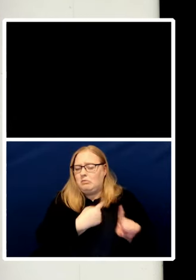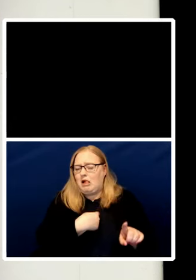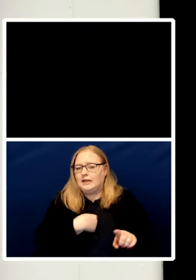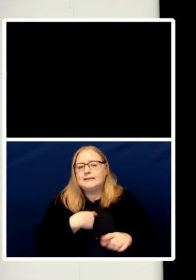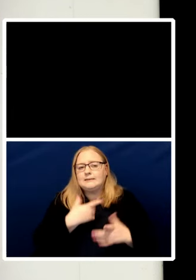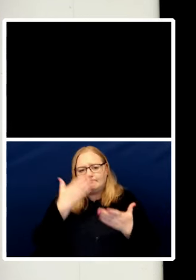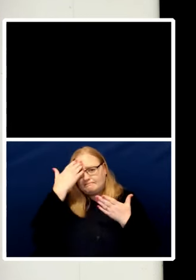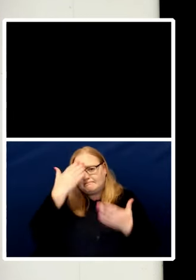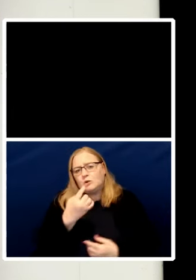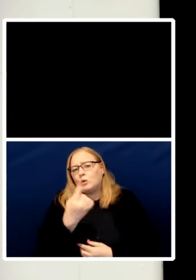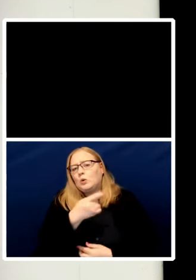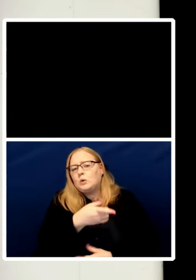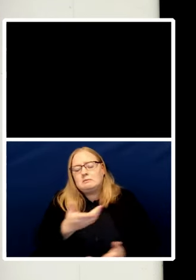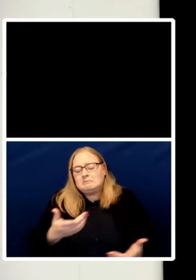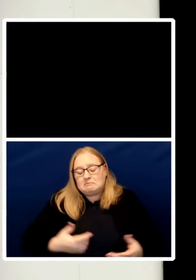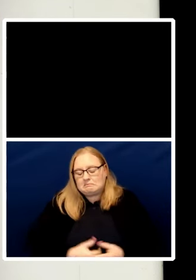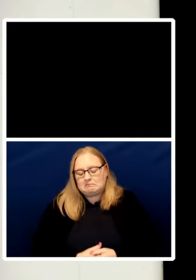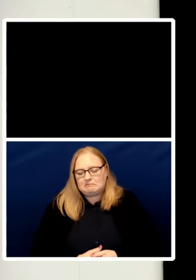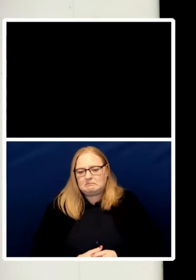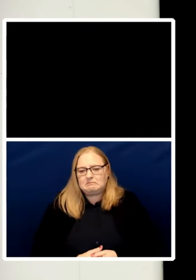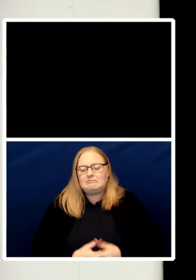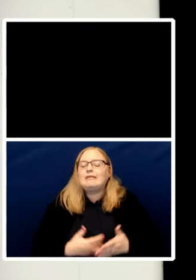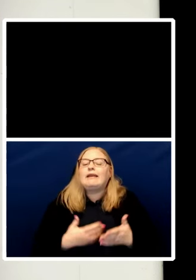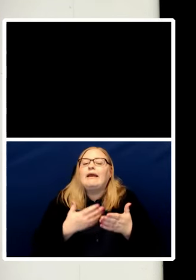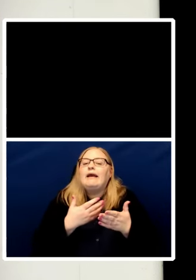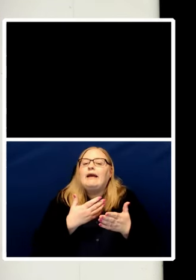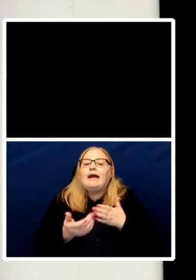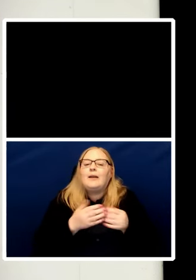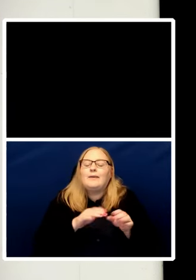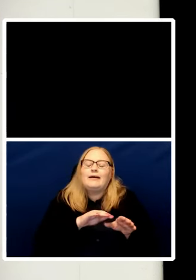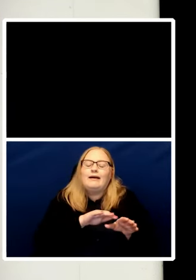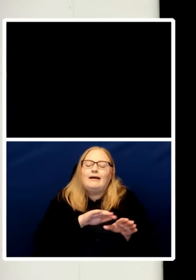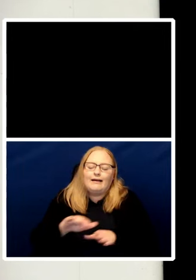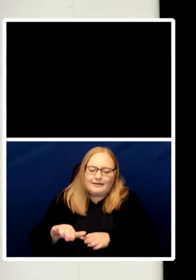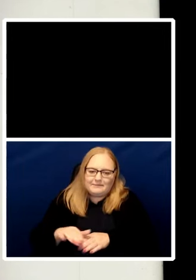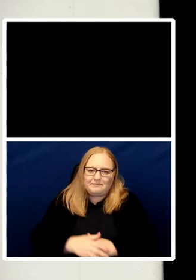anyway enough on the House of Lords